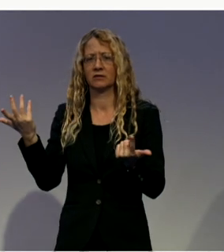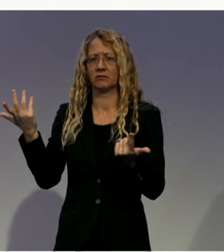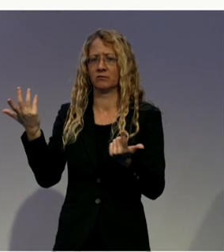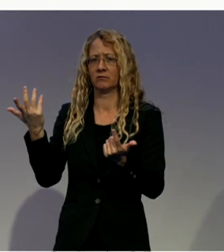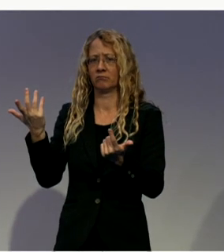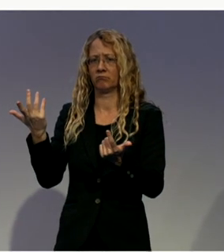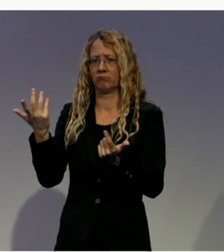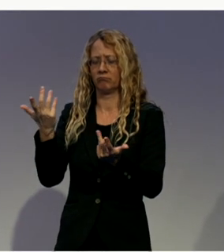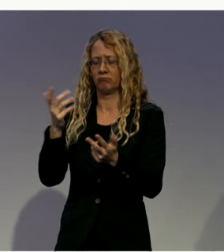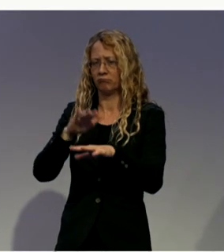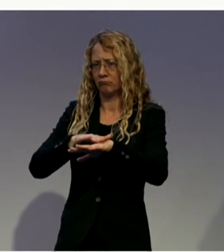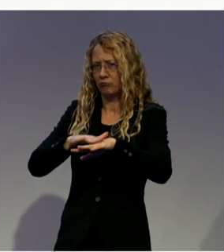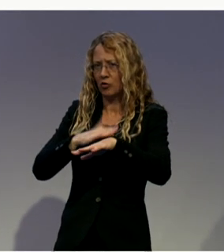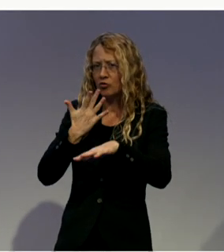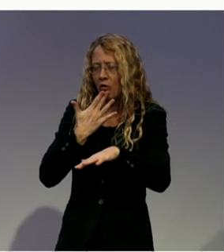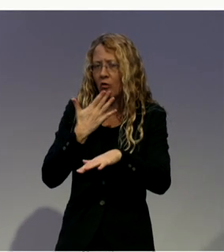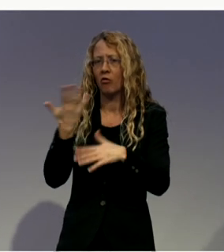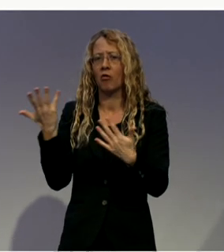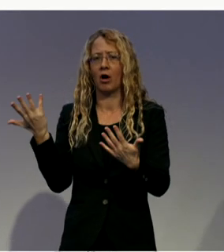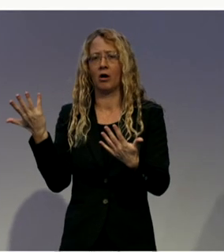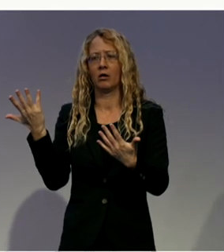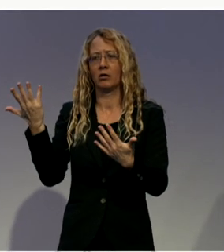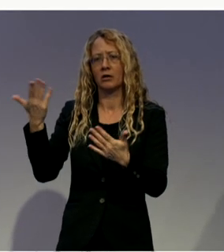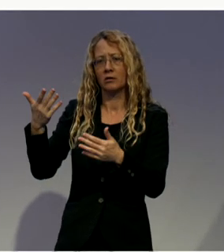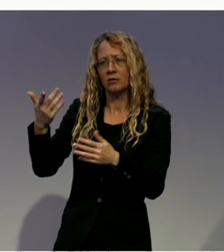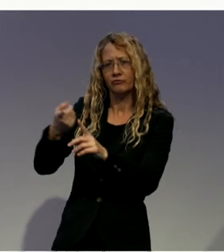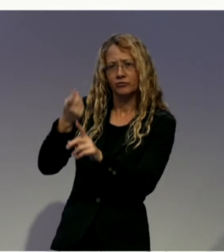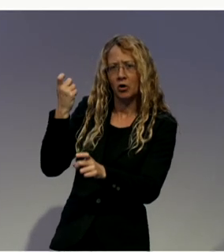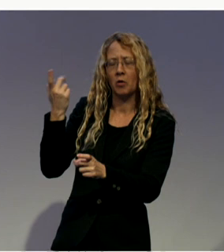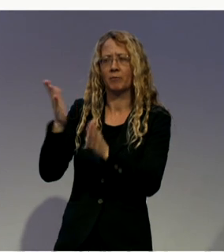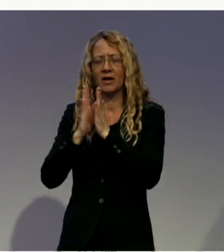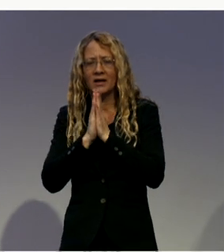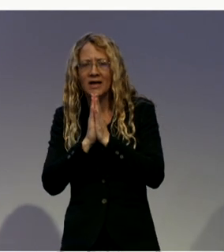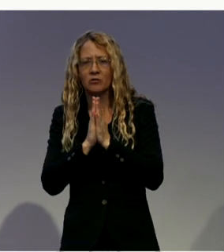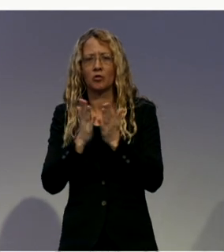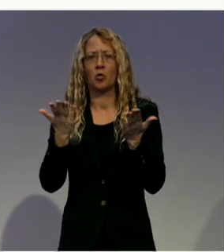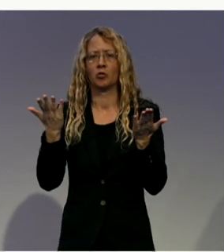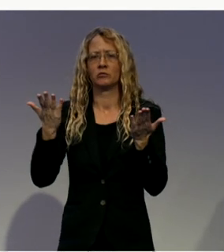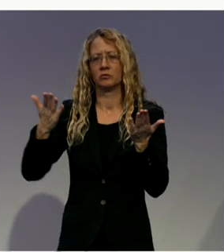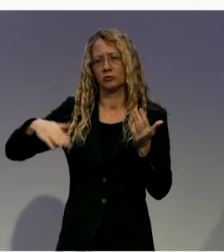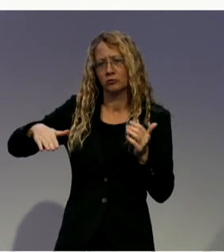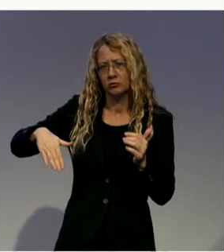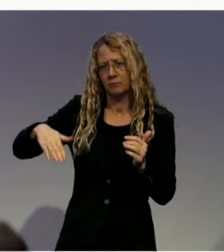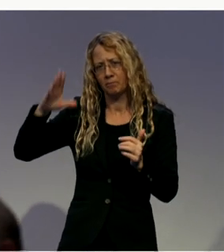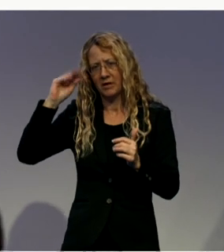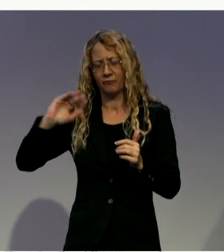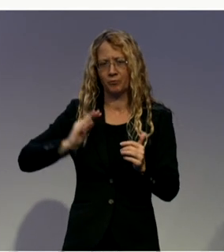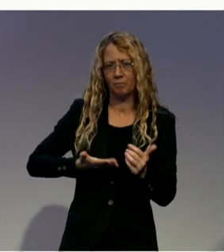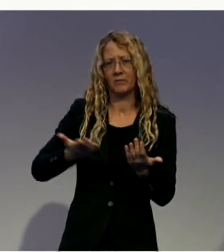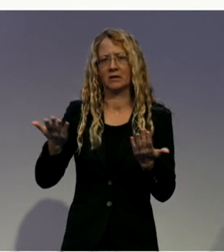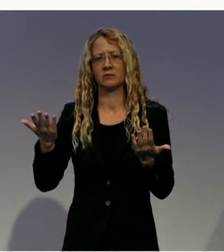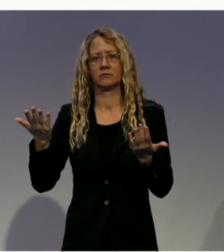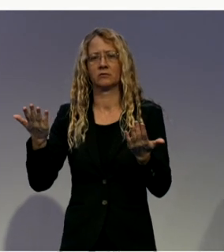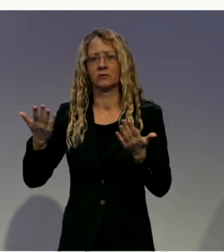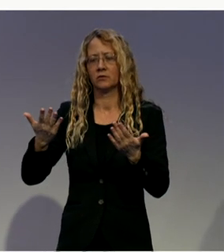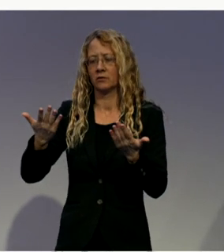ethnic, indigenous, or social origin. Property, birth, age, or other status.